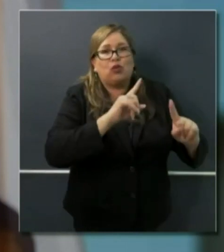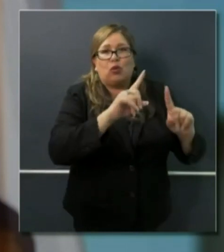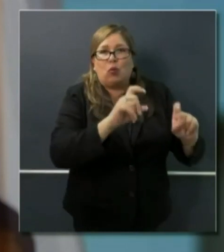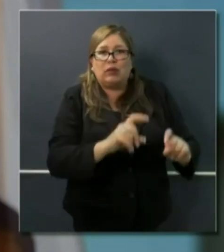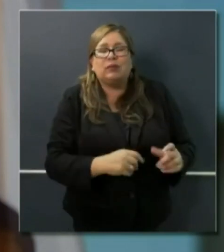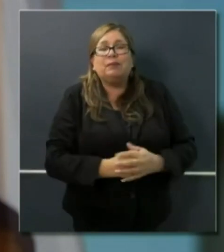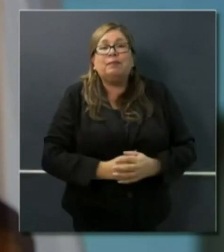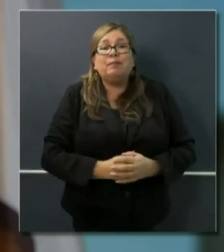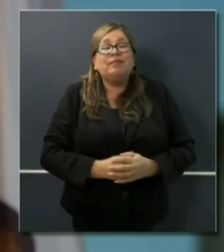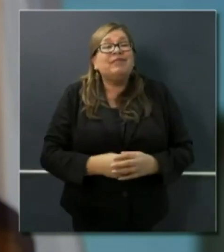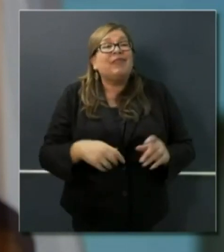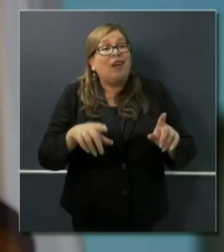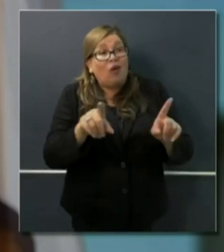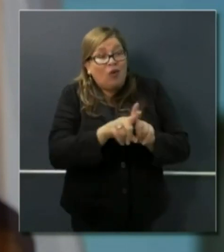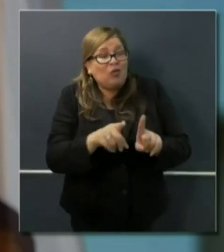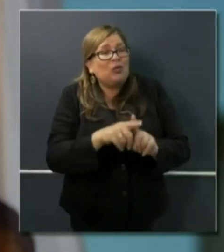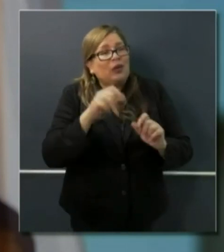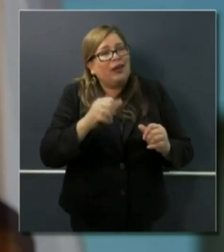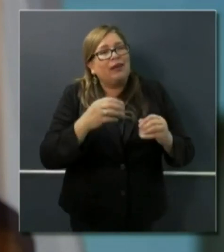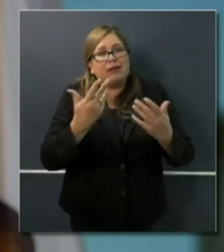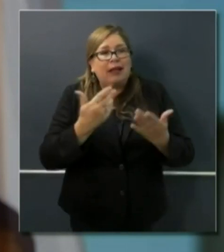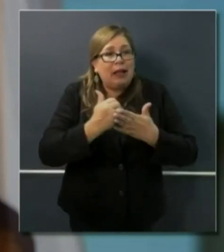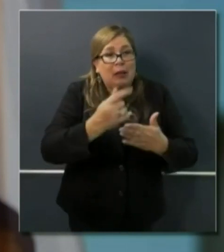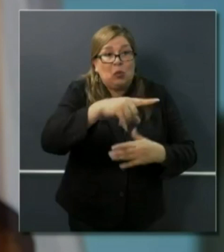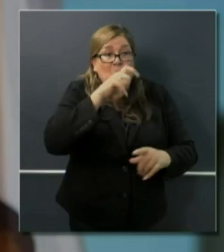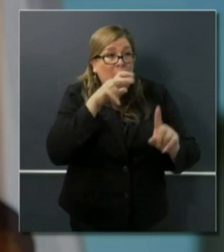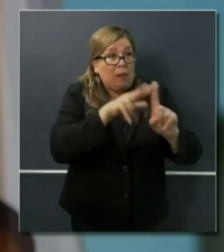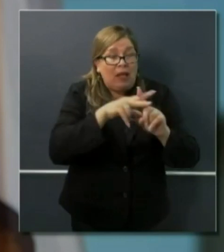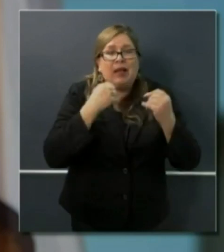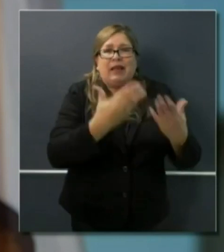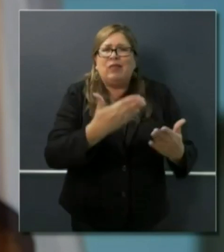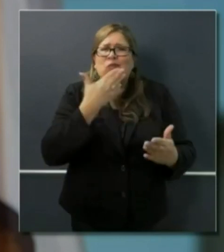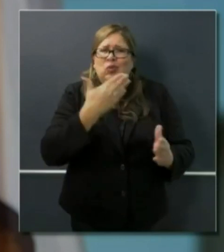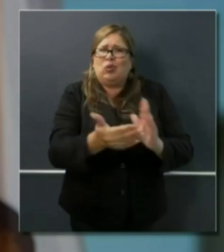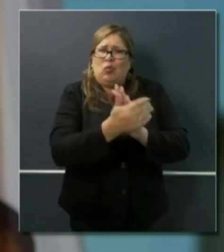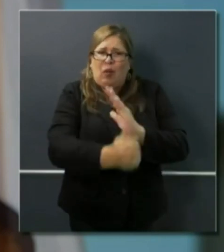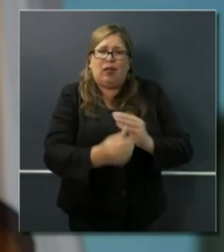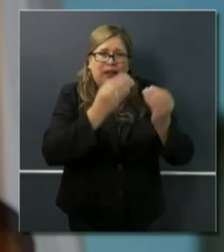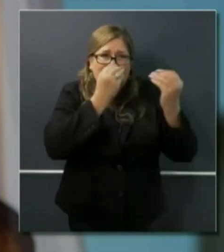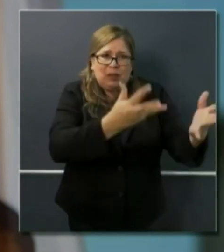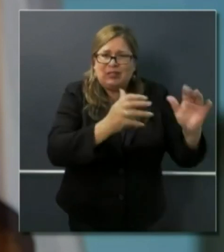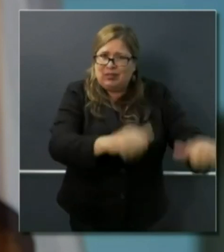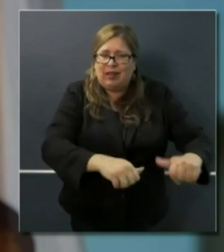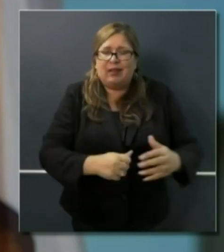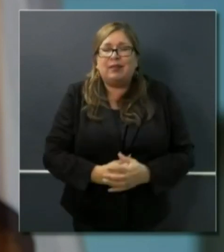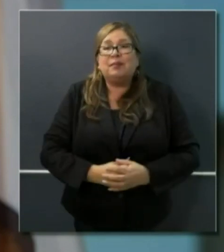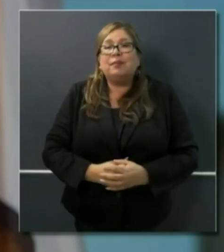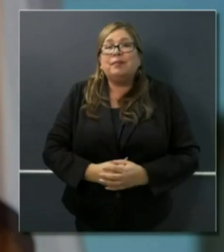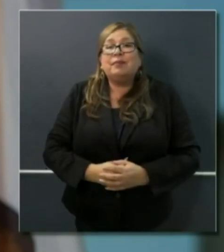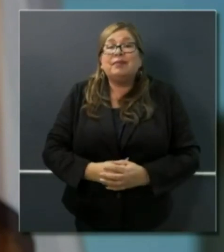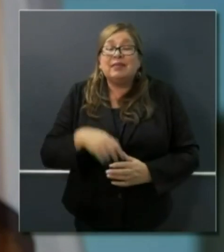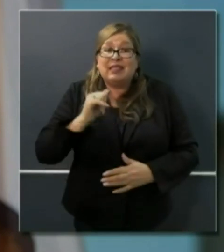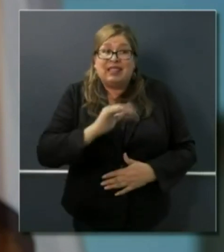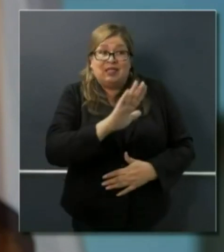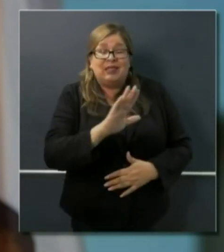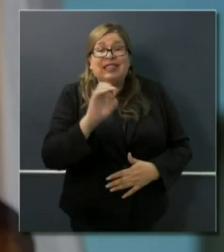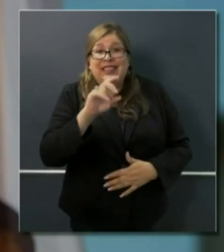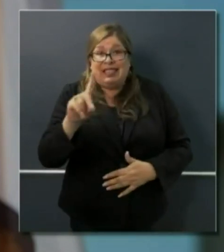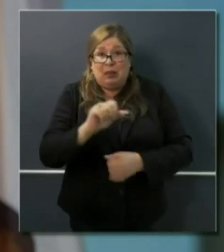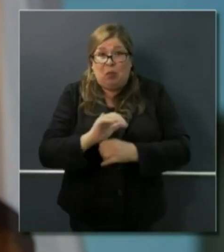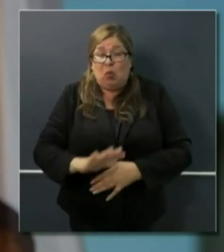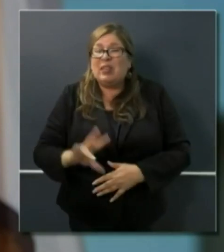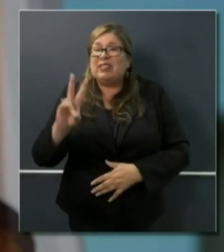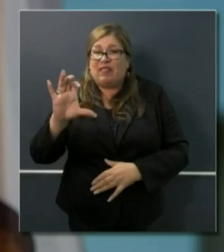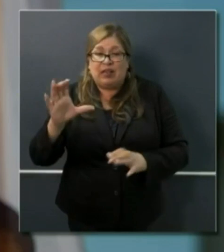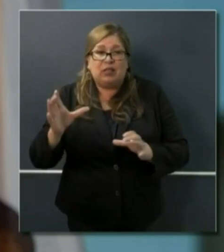answer those calls and give you quality information. 600 additional state employees are being redeployed